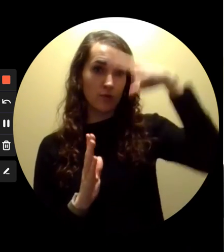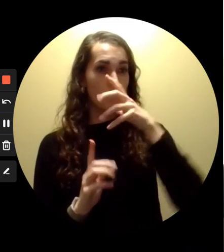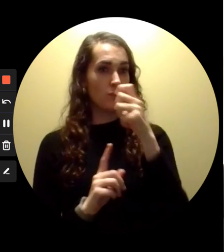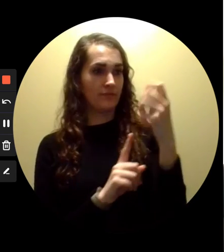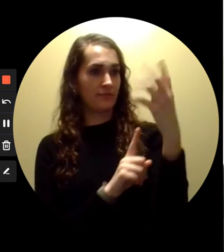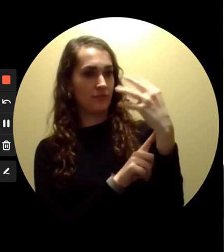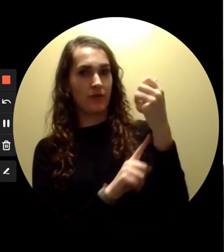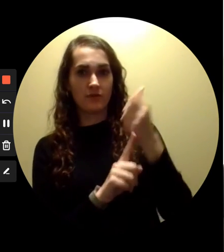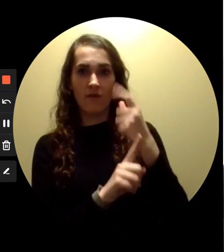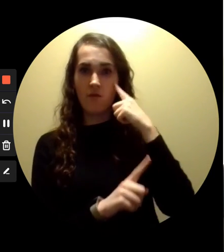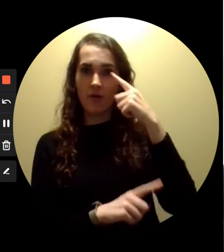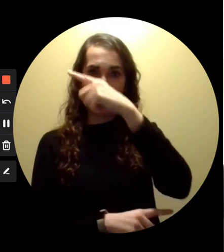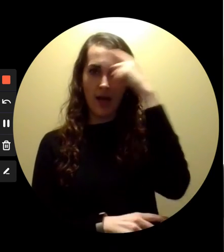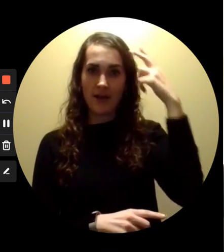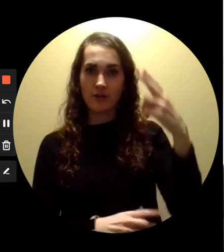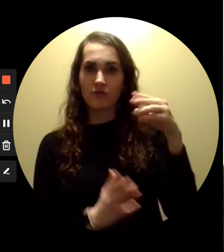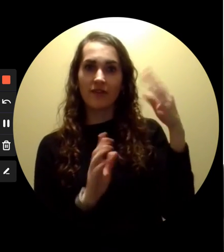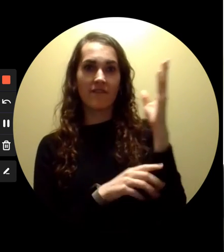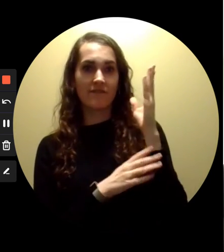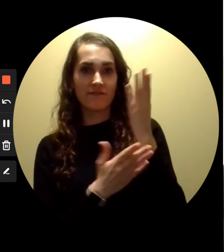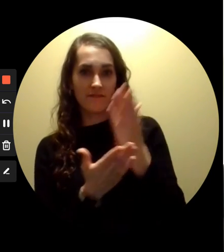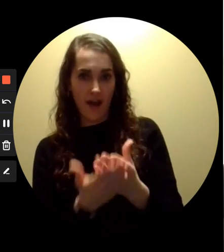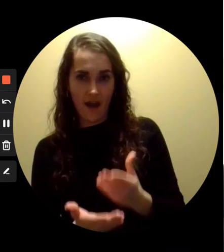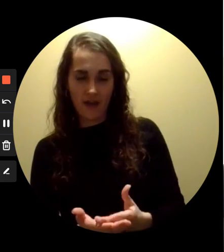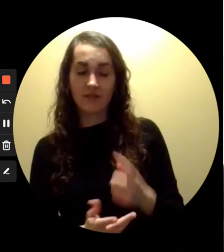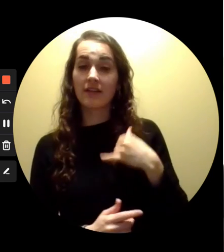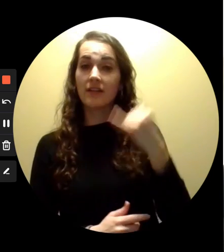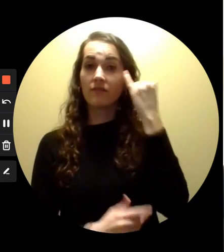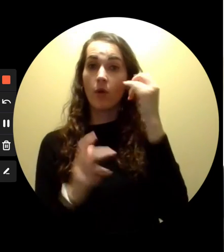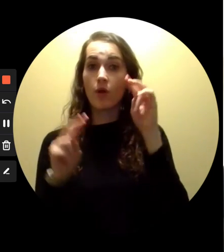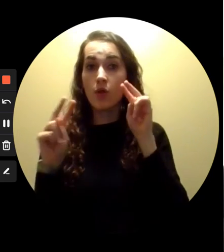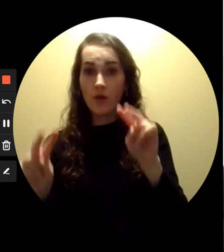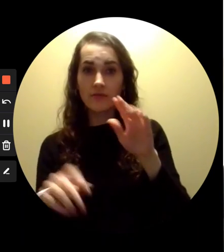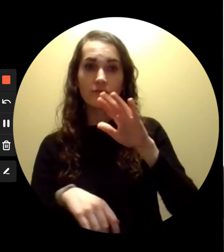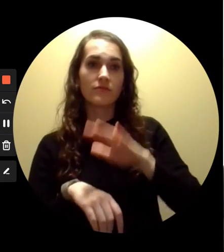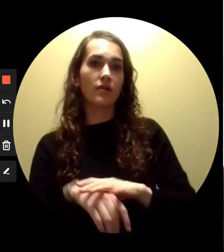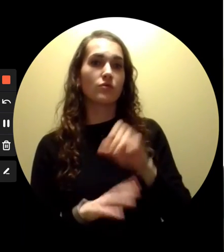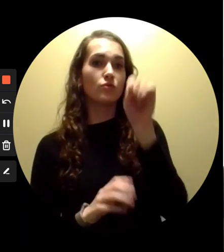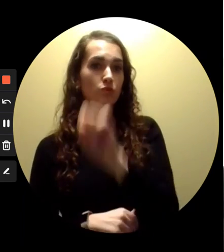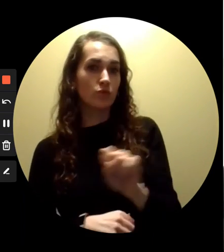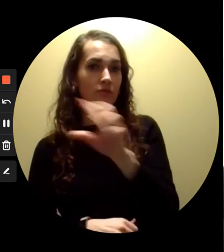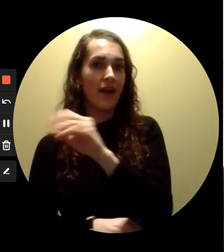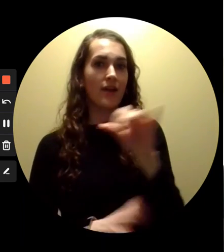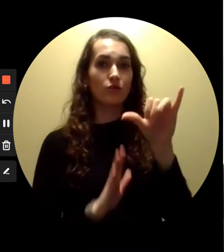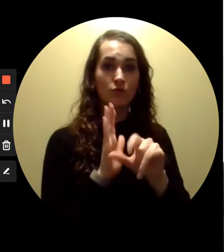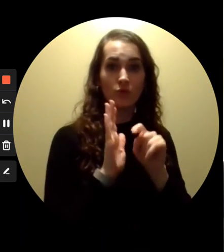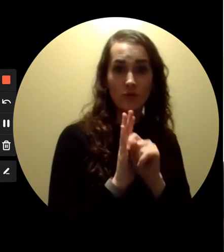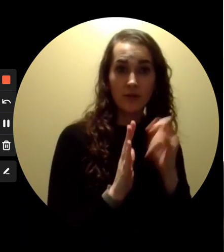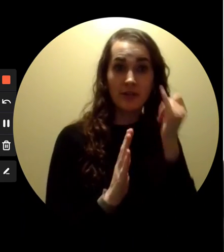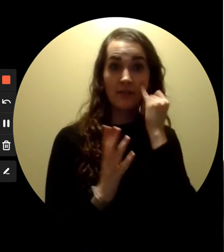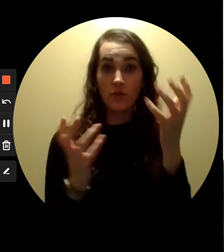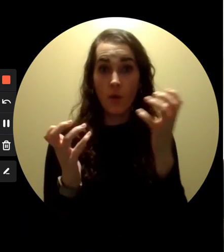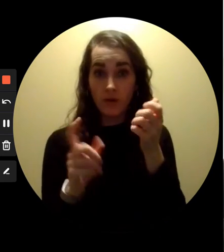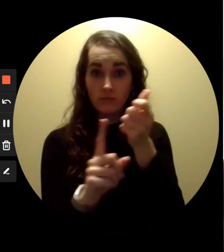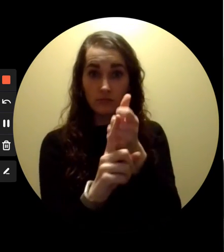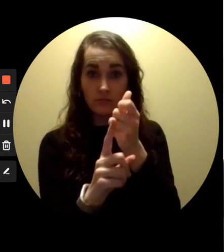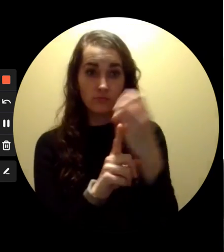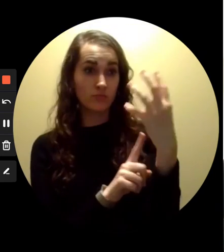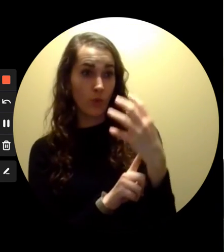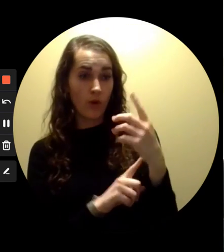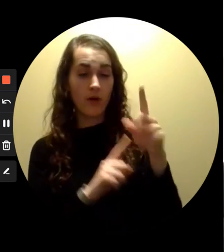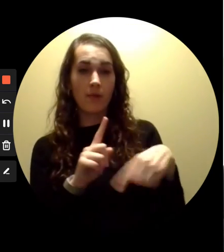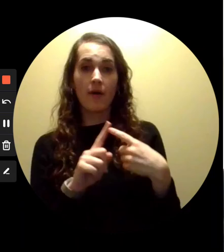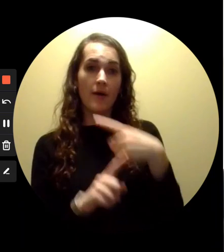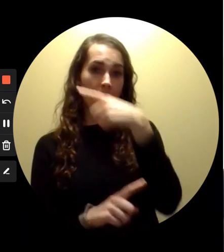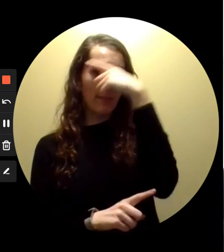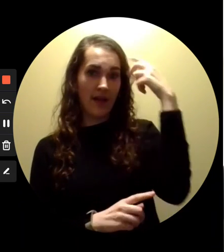If you need to see that, ask your teacher. It is available on Schoology. And I encourage anyone else who would like to submit a video to let your teacher know.